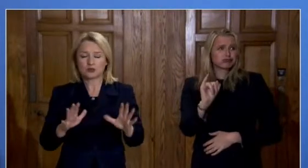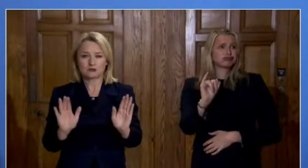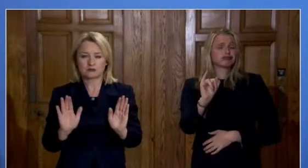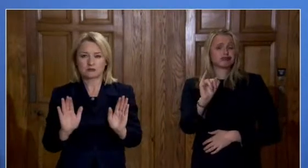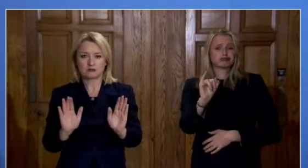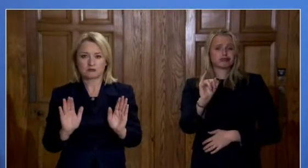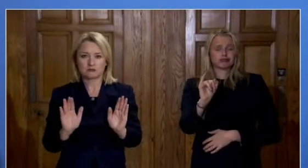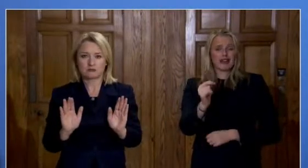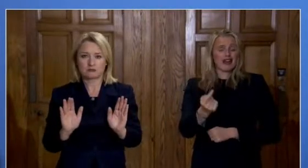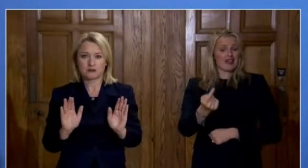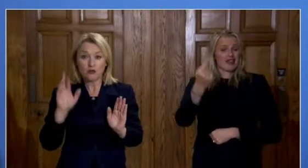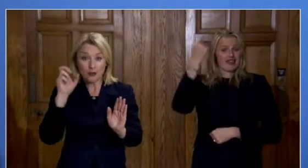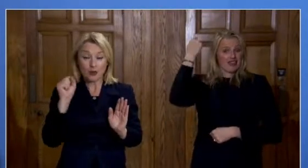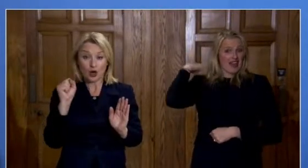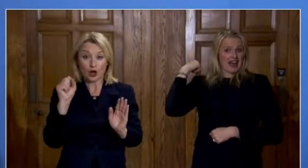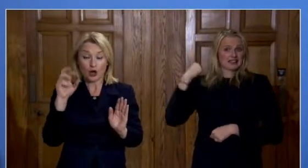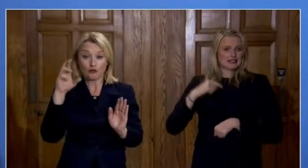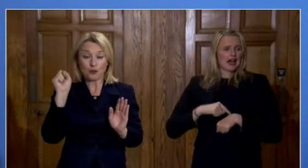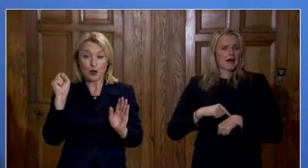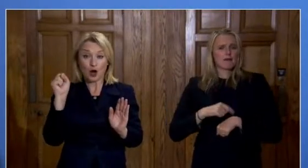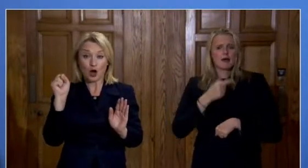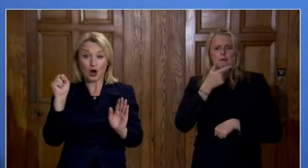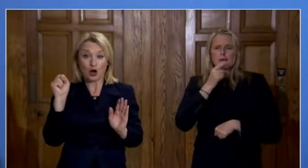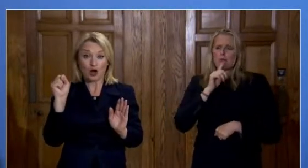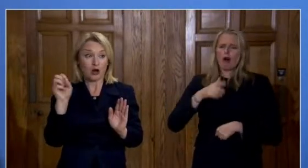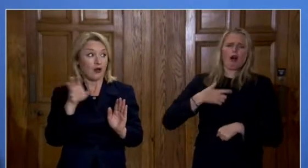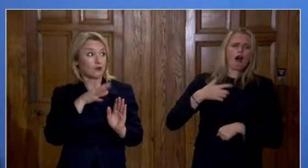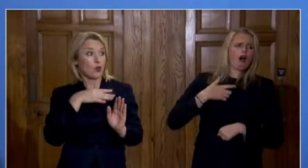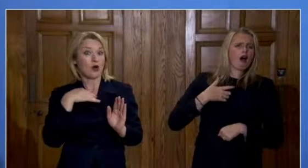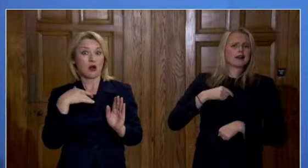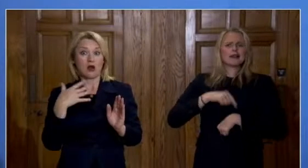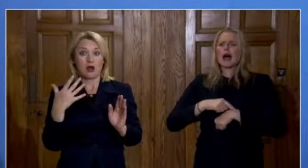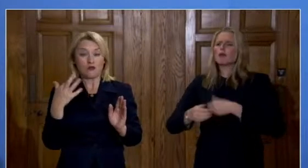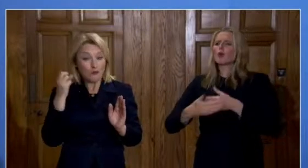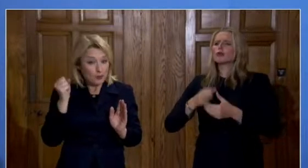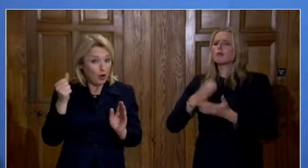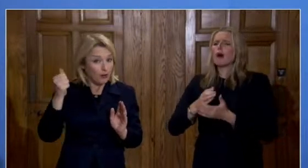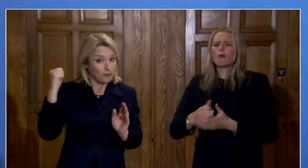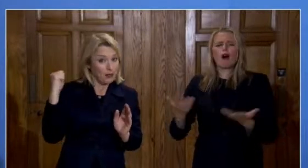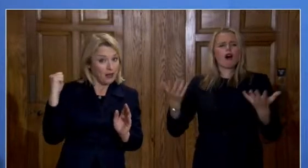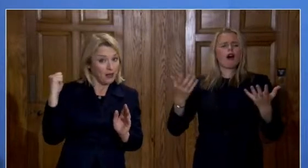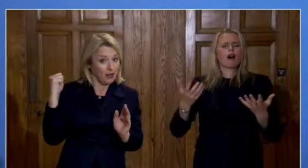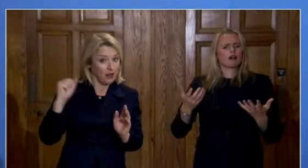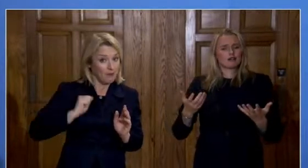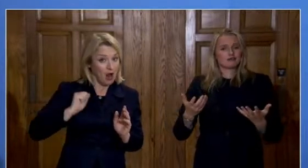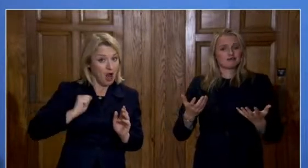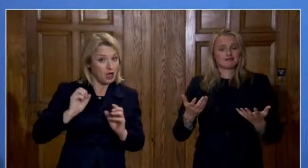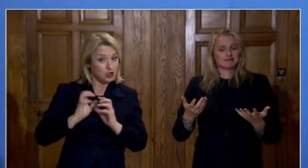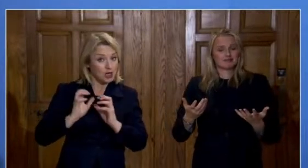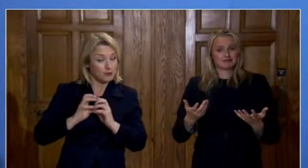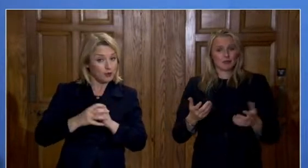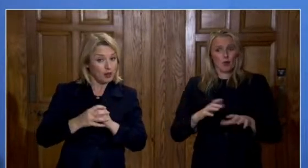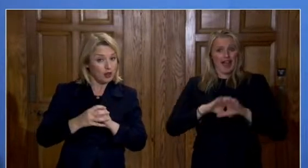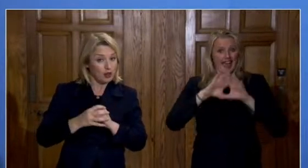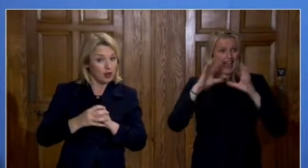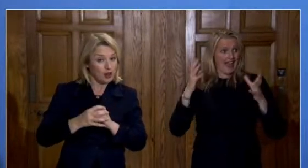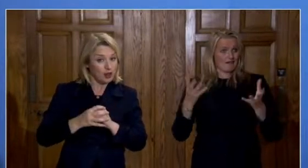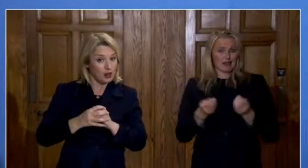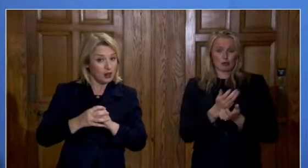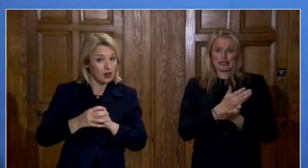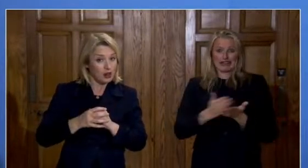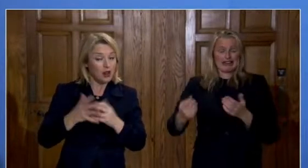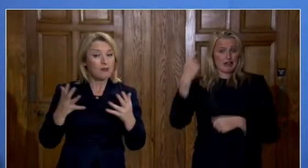the airwaves then complaining about curfews or complicated rules. Because it was all pretty straightforward.